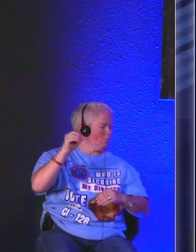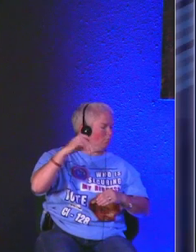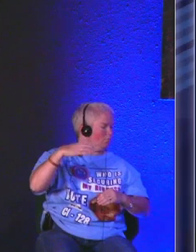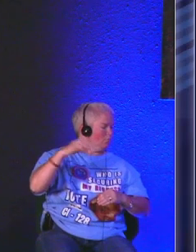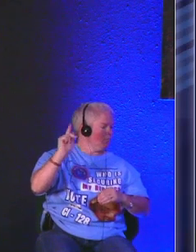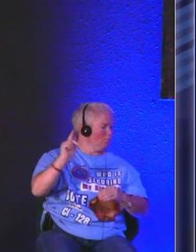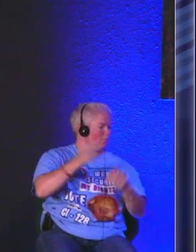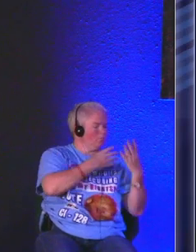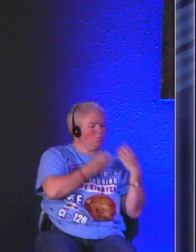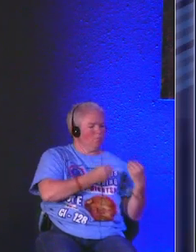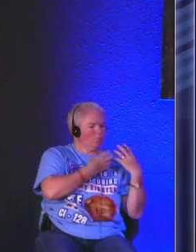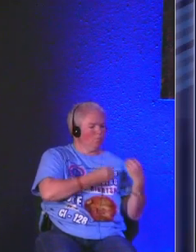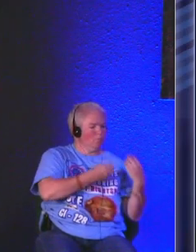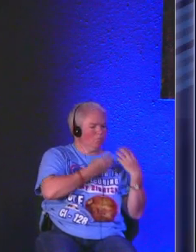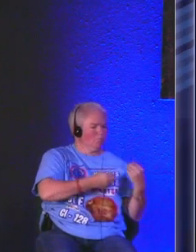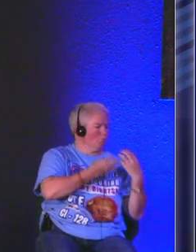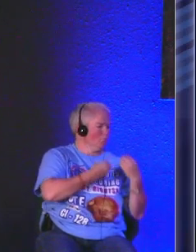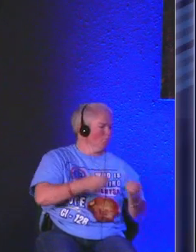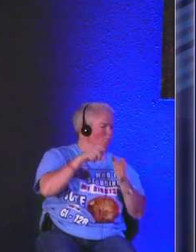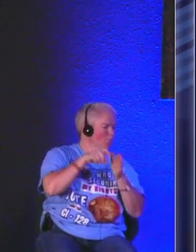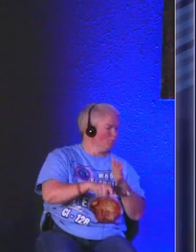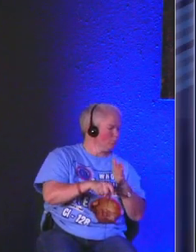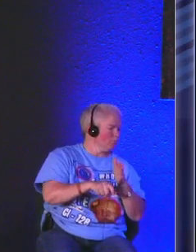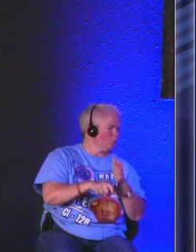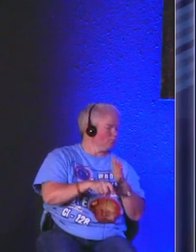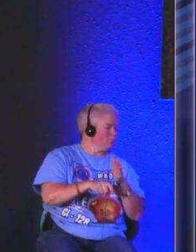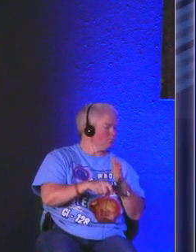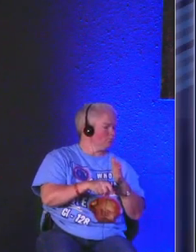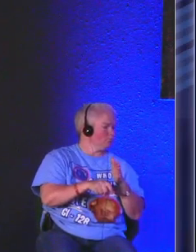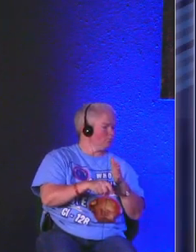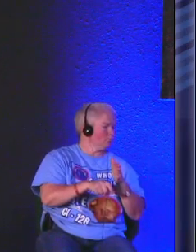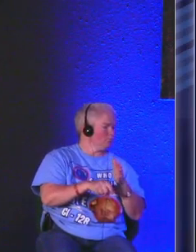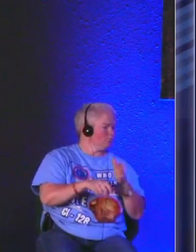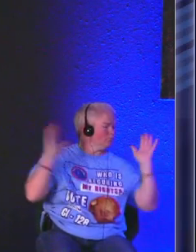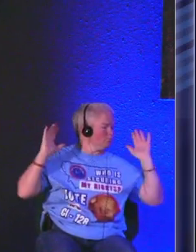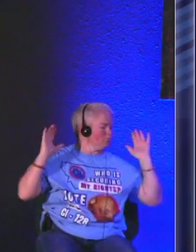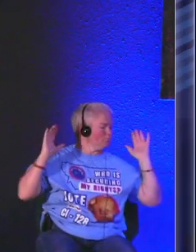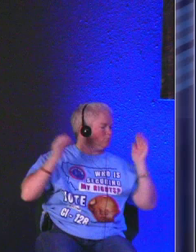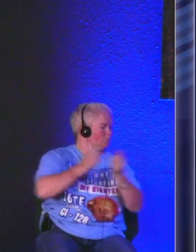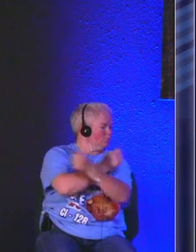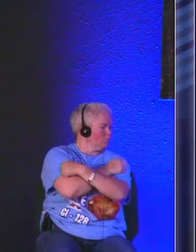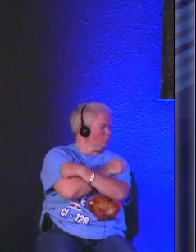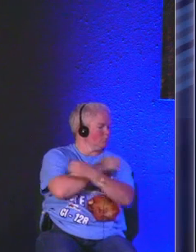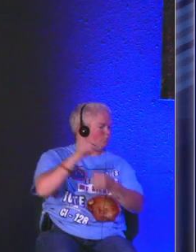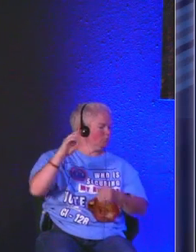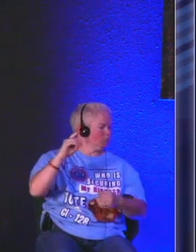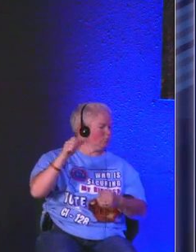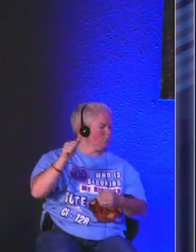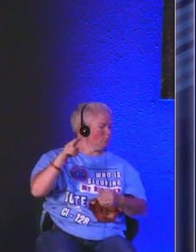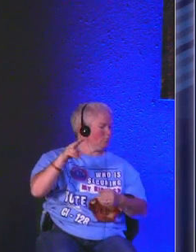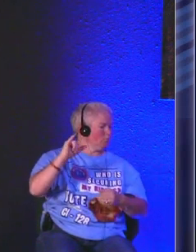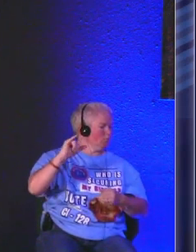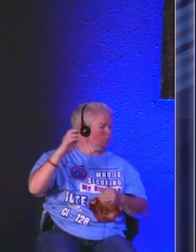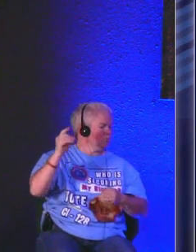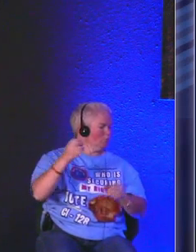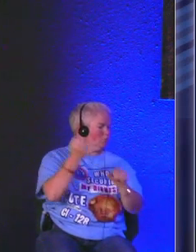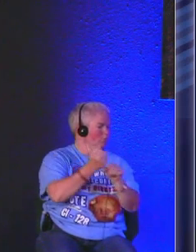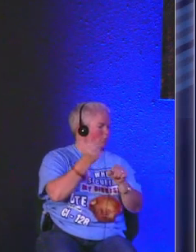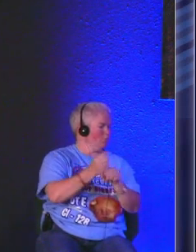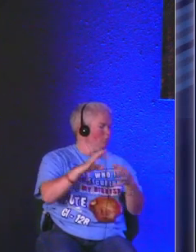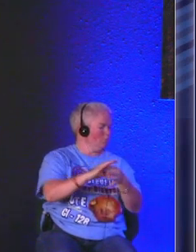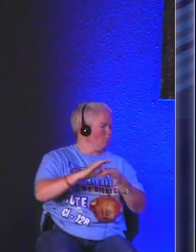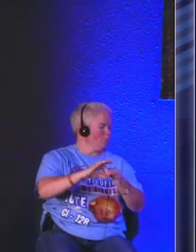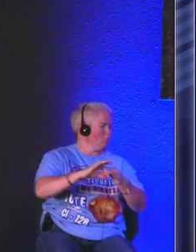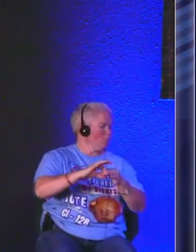deep passion and a sacrificial love and David is making this relationship